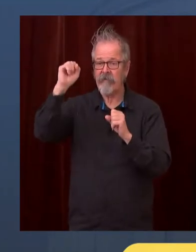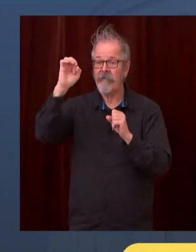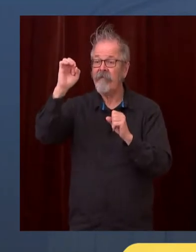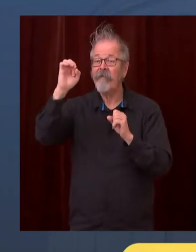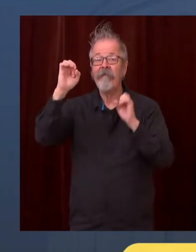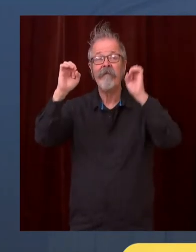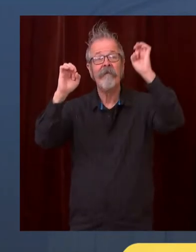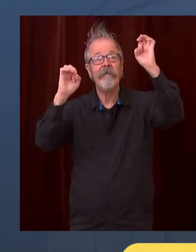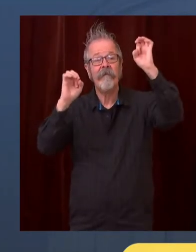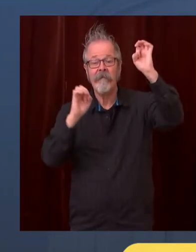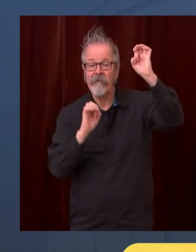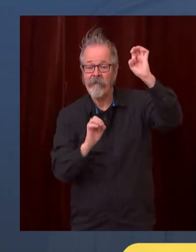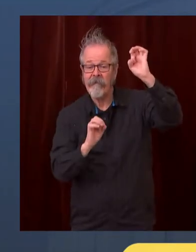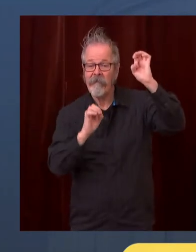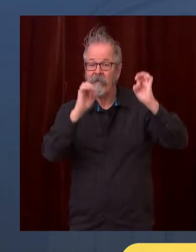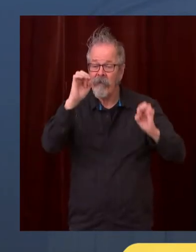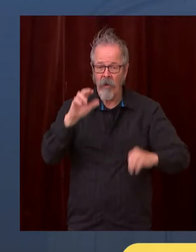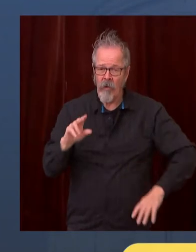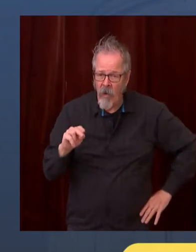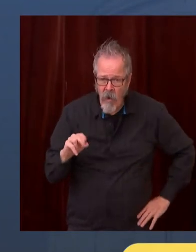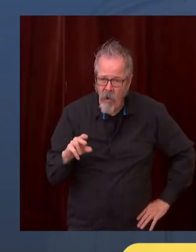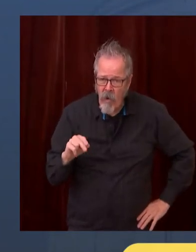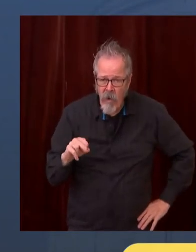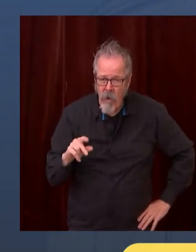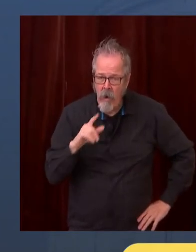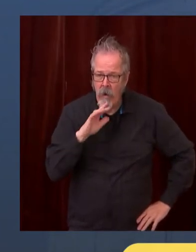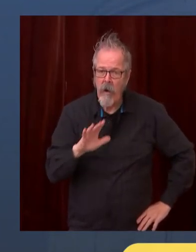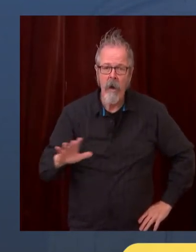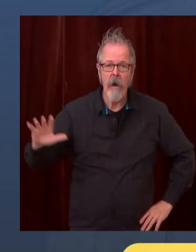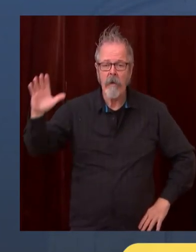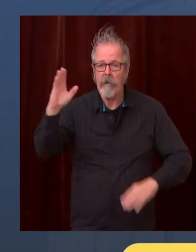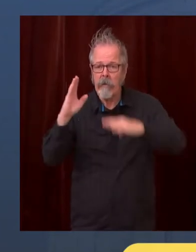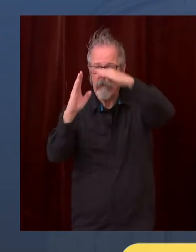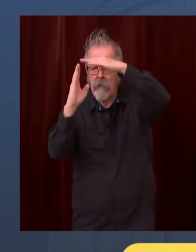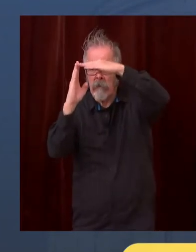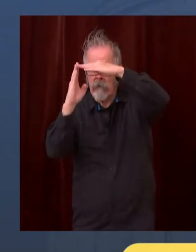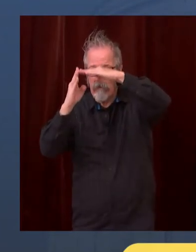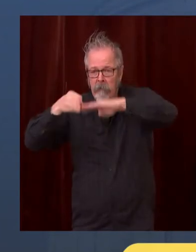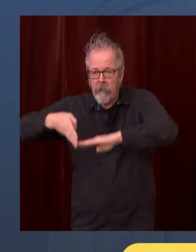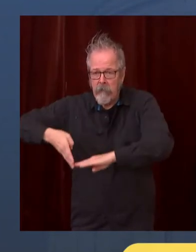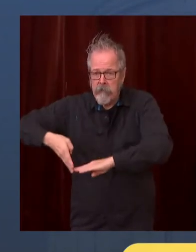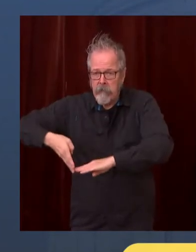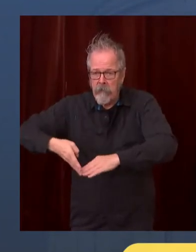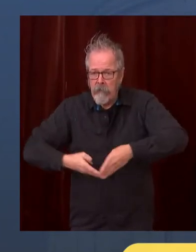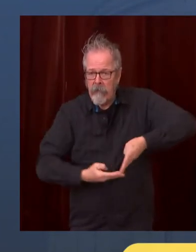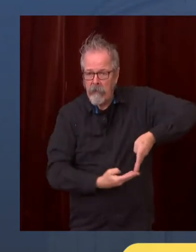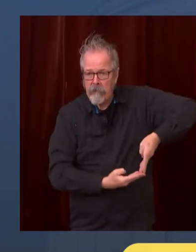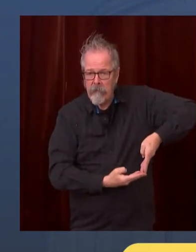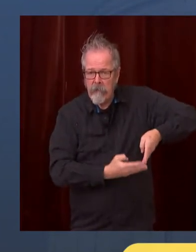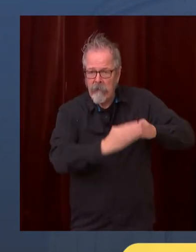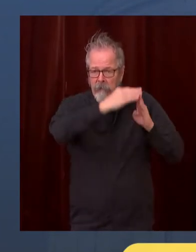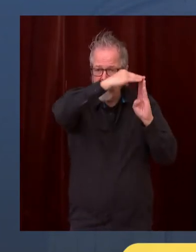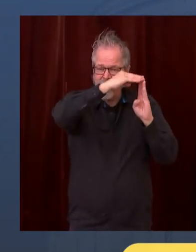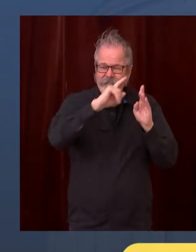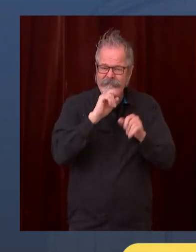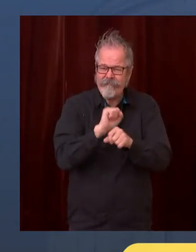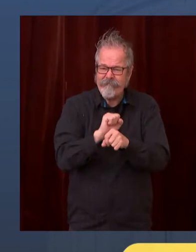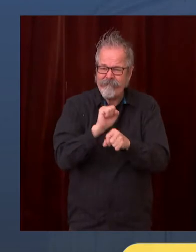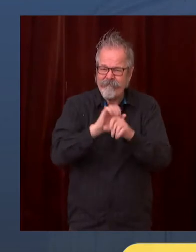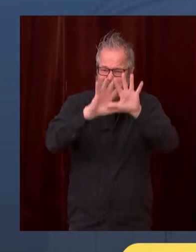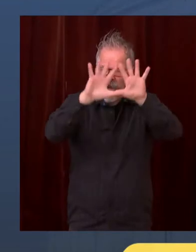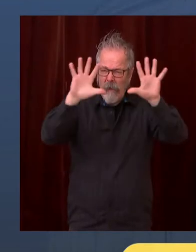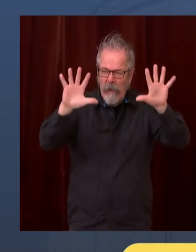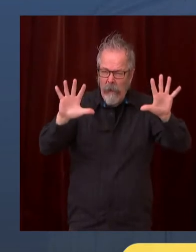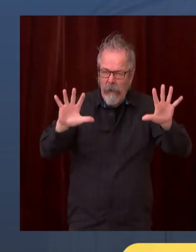And we know we have to respond to it. Inaction is not a solution. And we know that we are now in